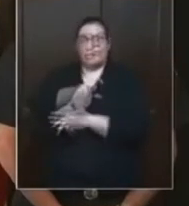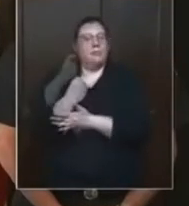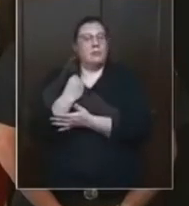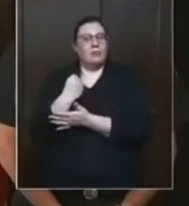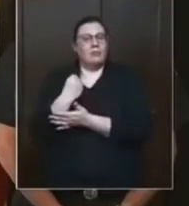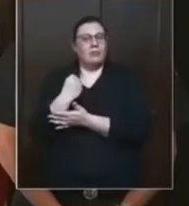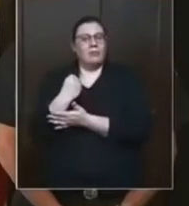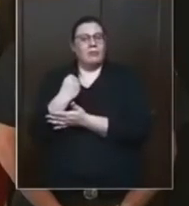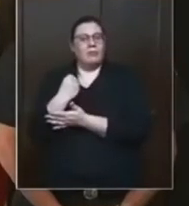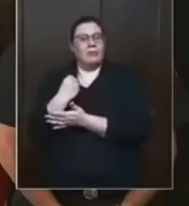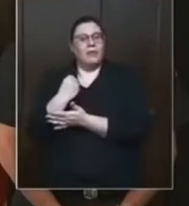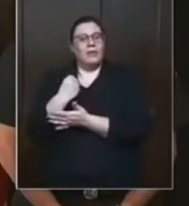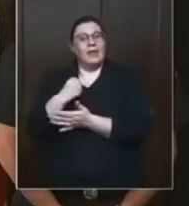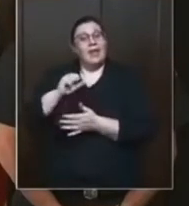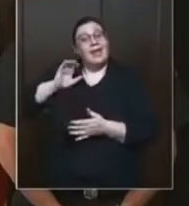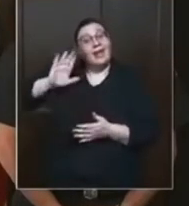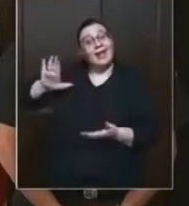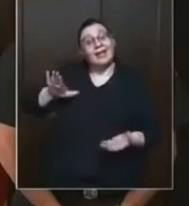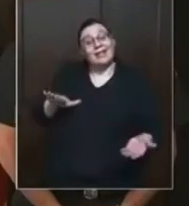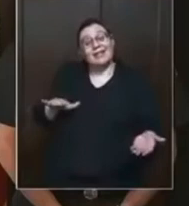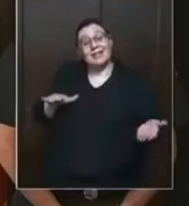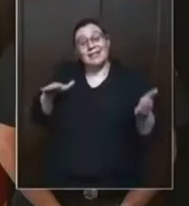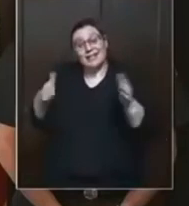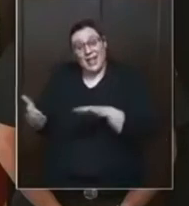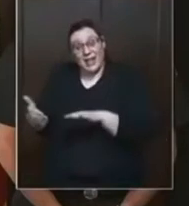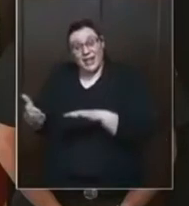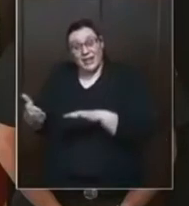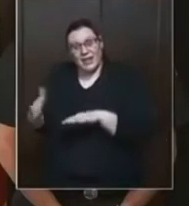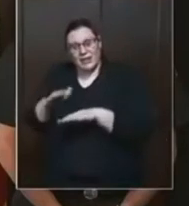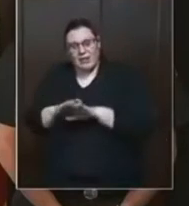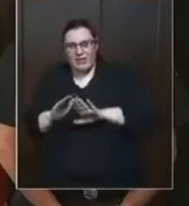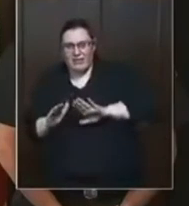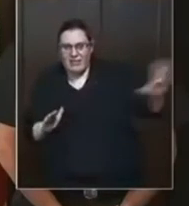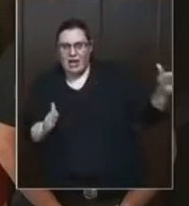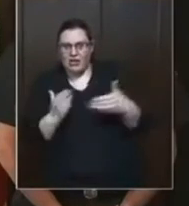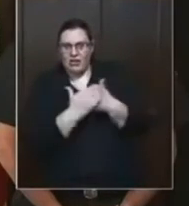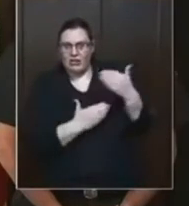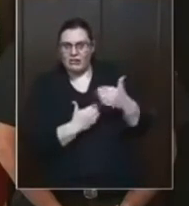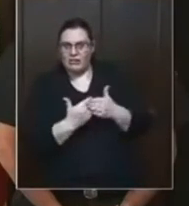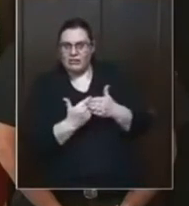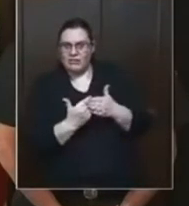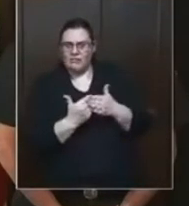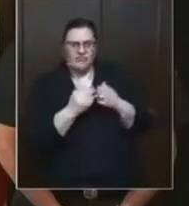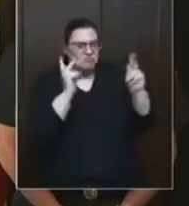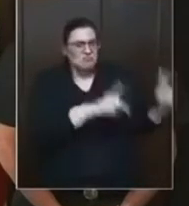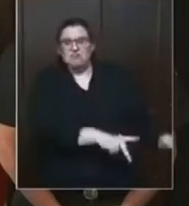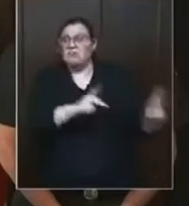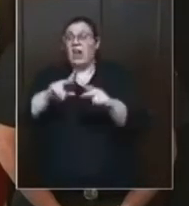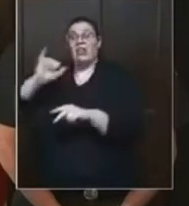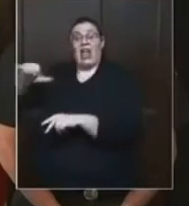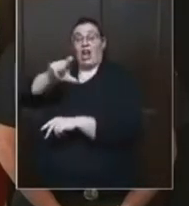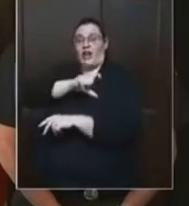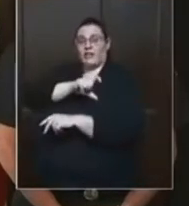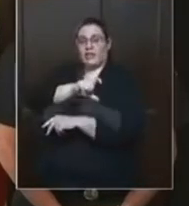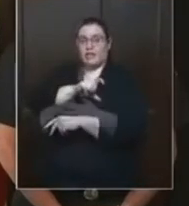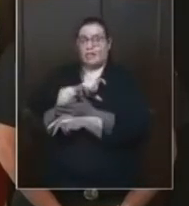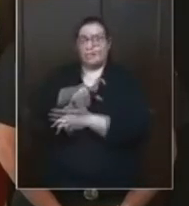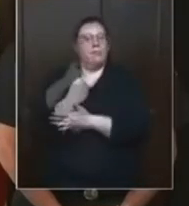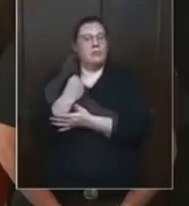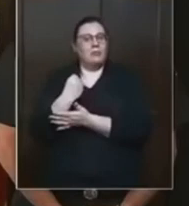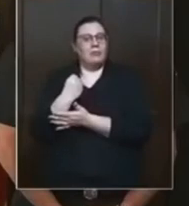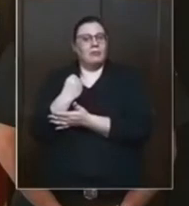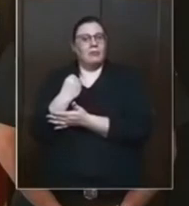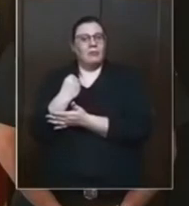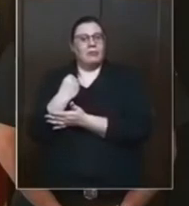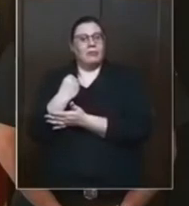military of this white boy. All you racist ass devils that hate us. Guess what? You about to get destroyed and you're going into